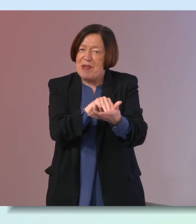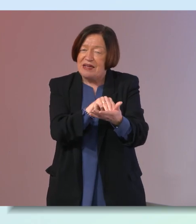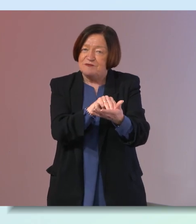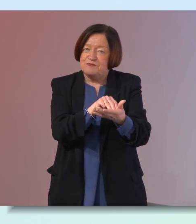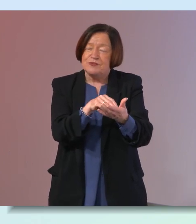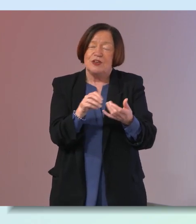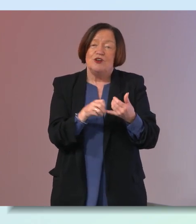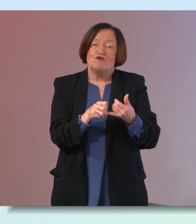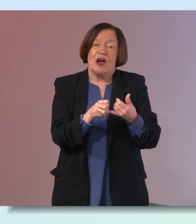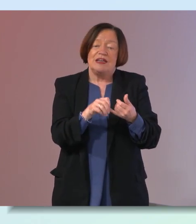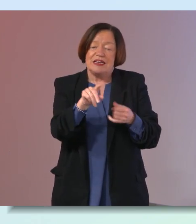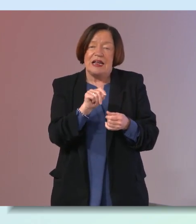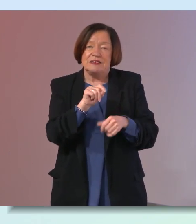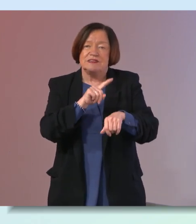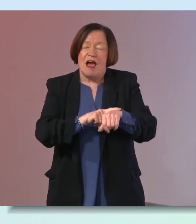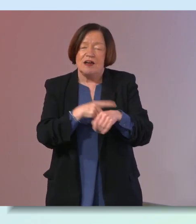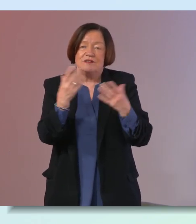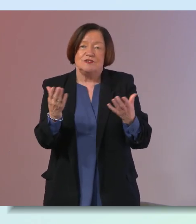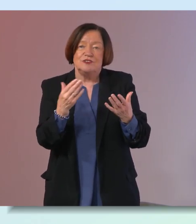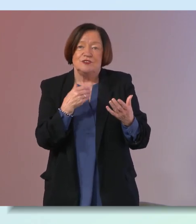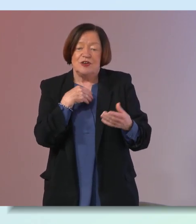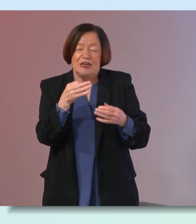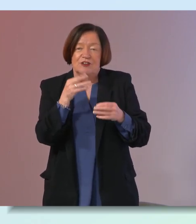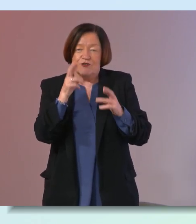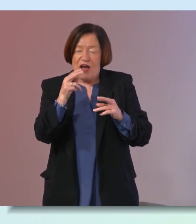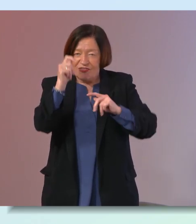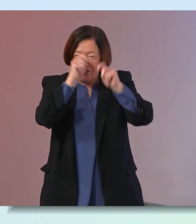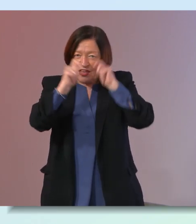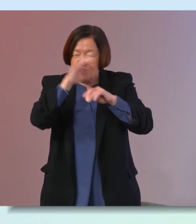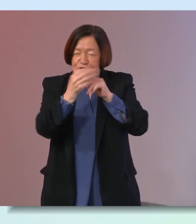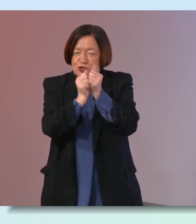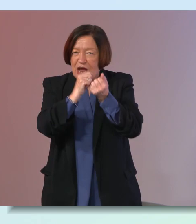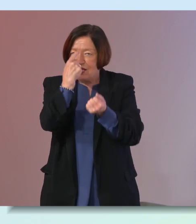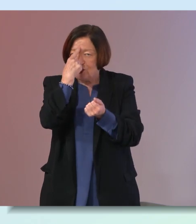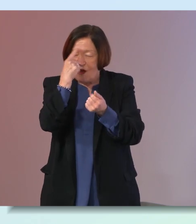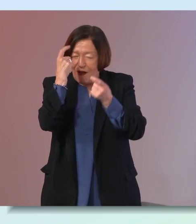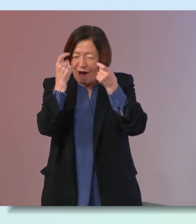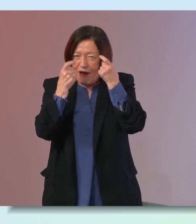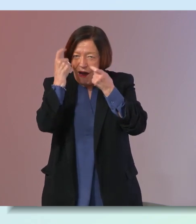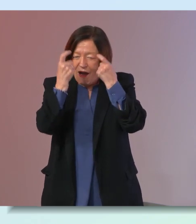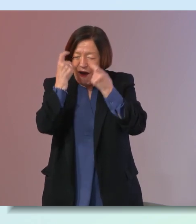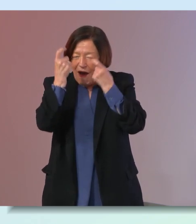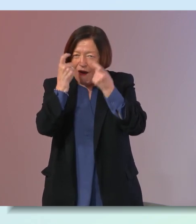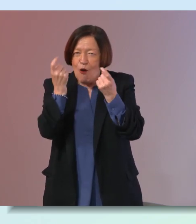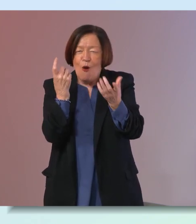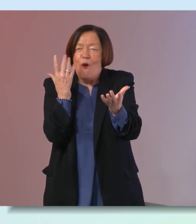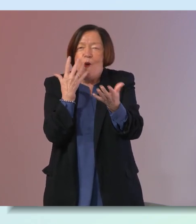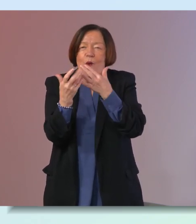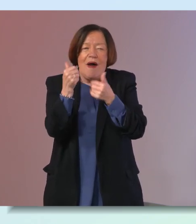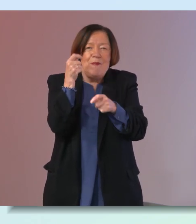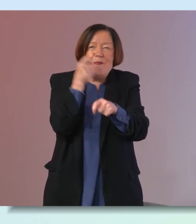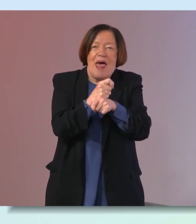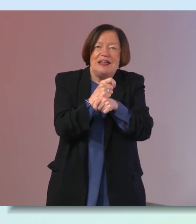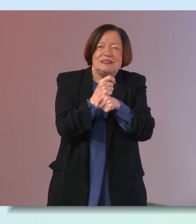to take a little bit of time aside to just get into the right mindset for change figure out what it what you could best